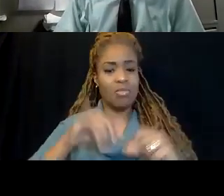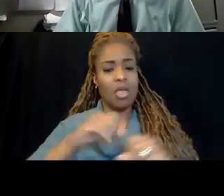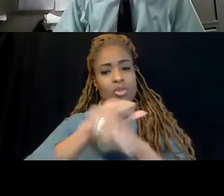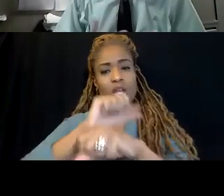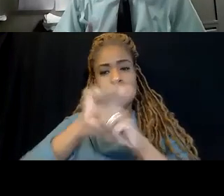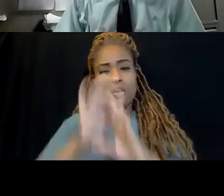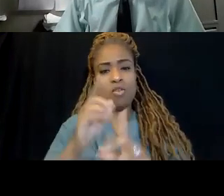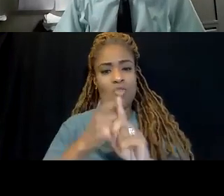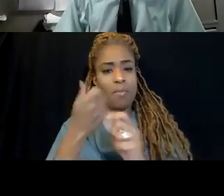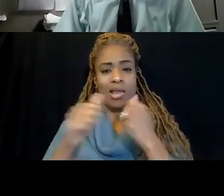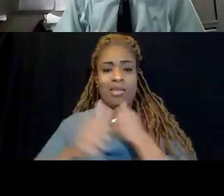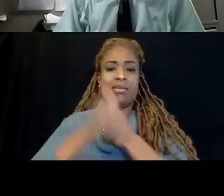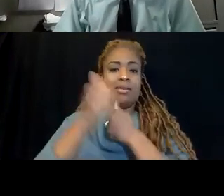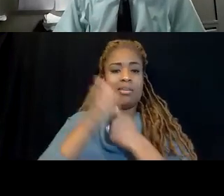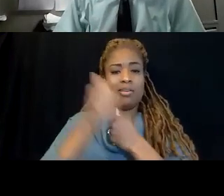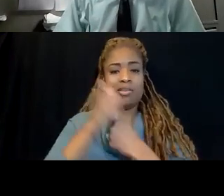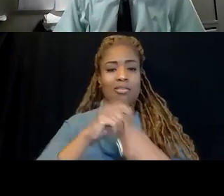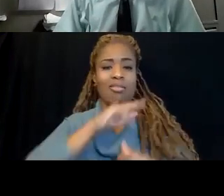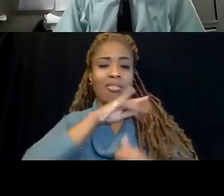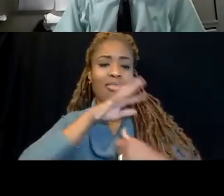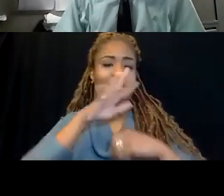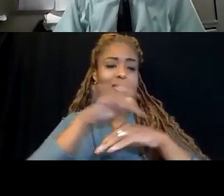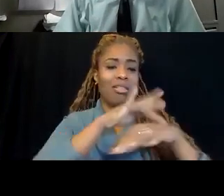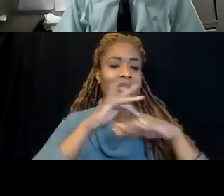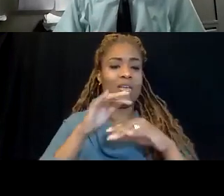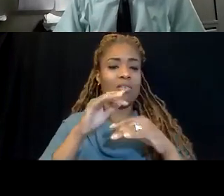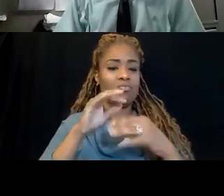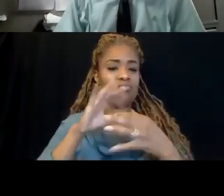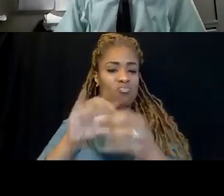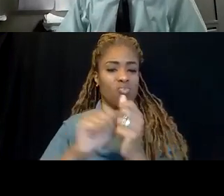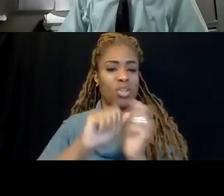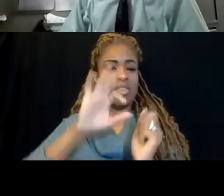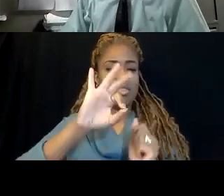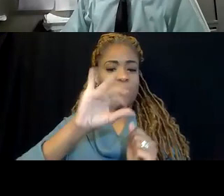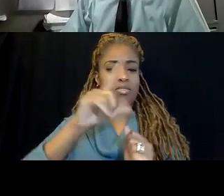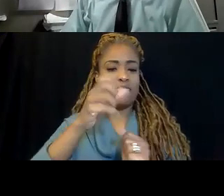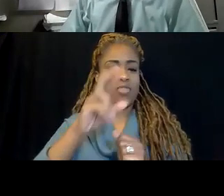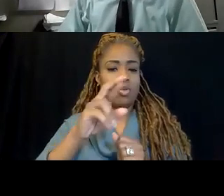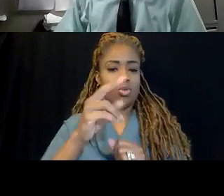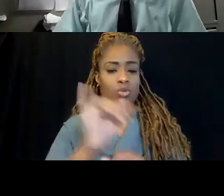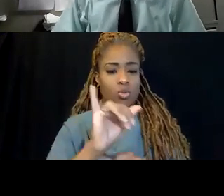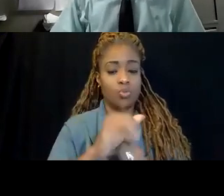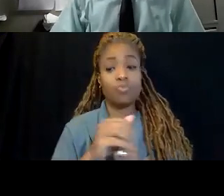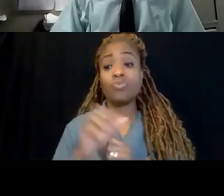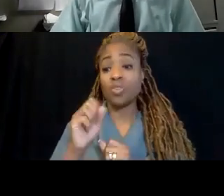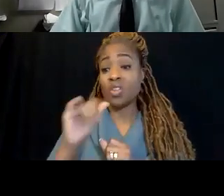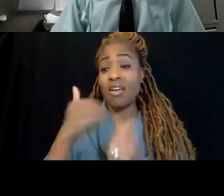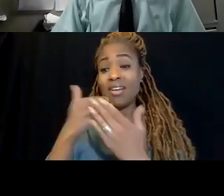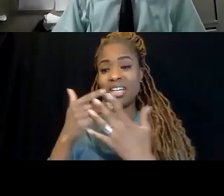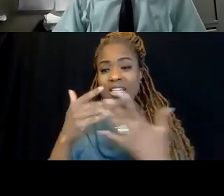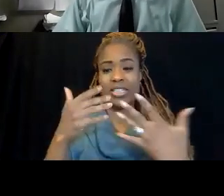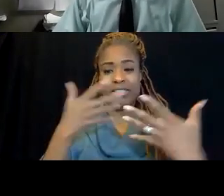harmful contaminants regarding the filter usage as well. Yeah, so this is a great area to